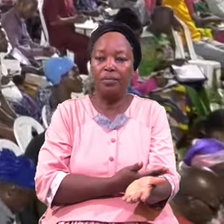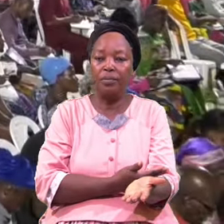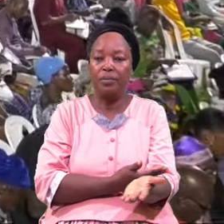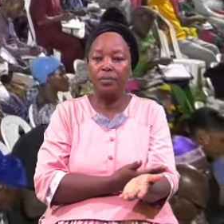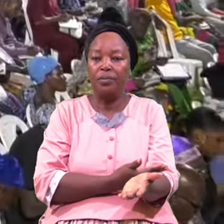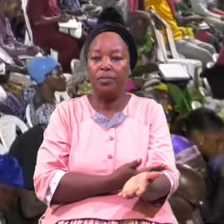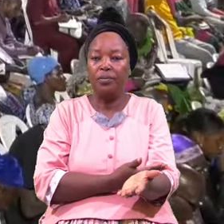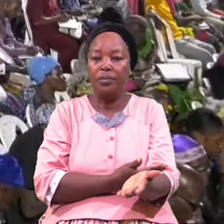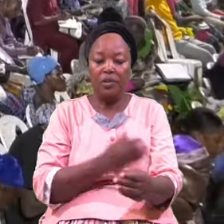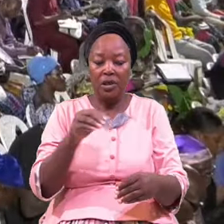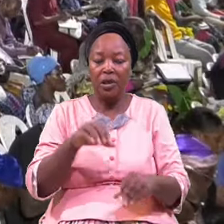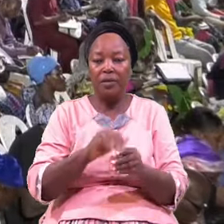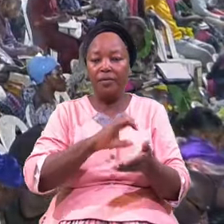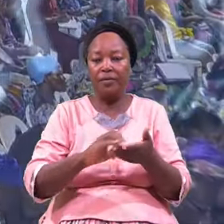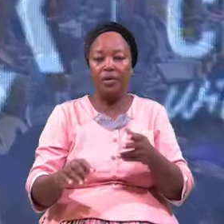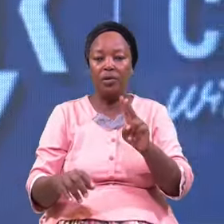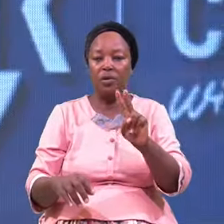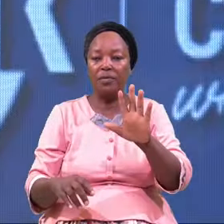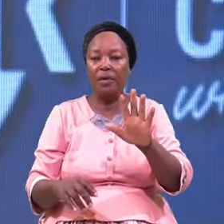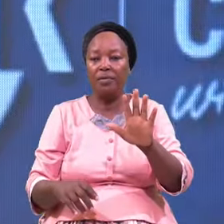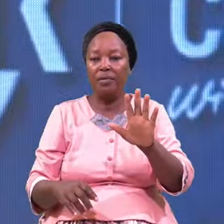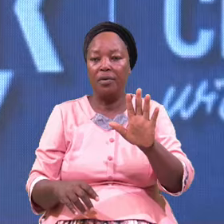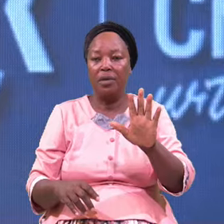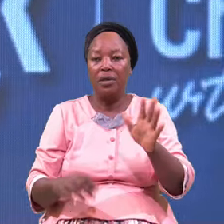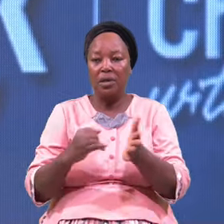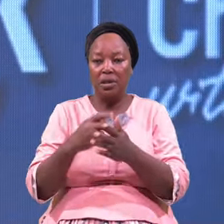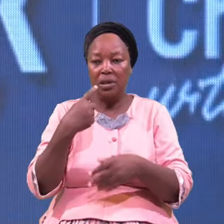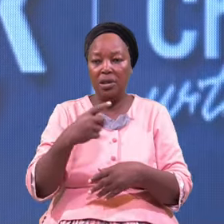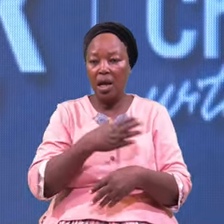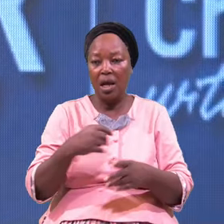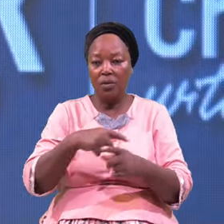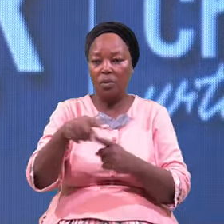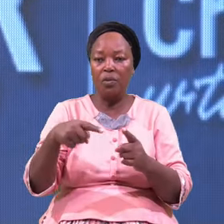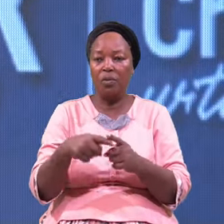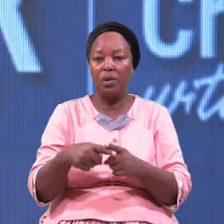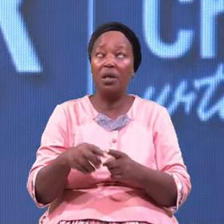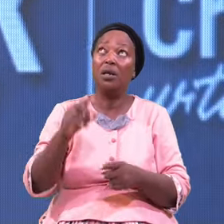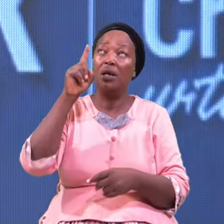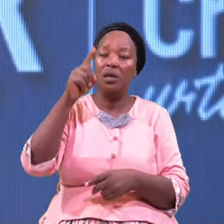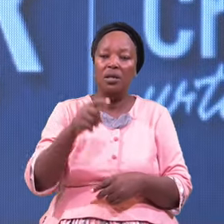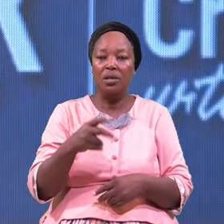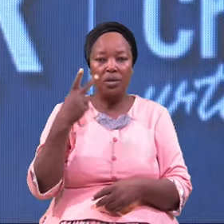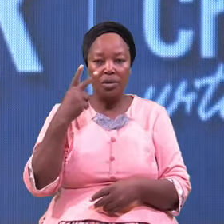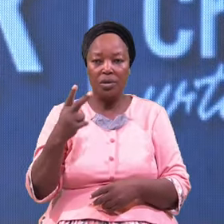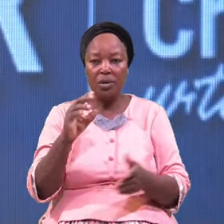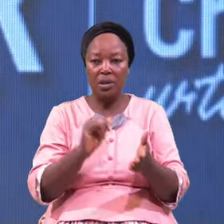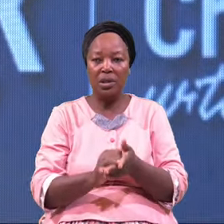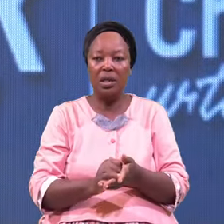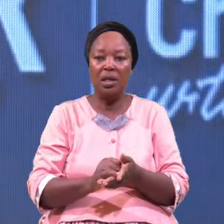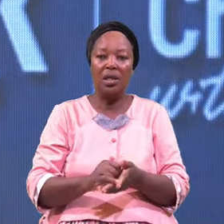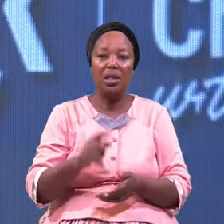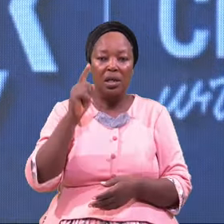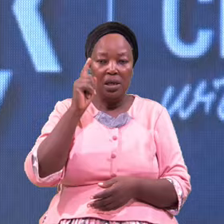In verse 25 It says And when he saw That he prevailed not